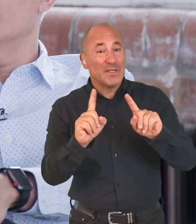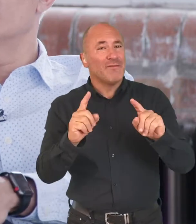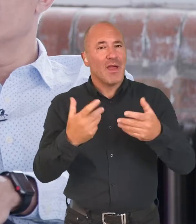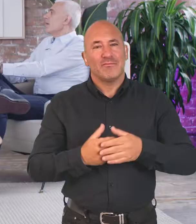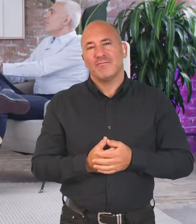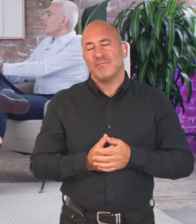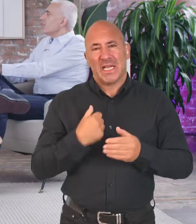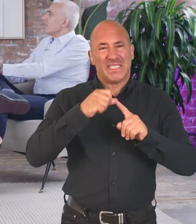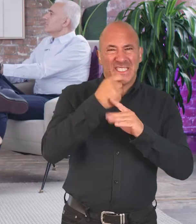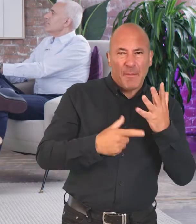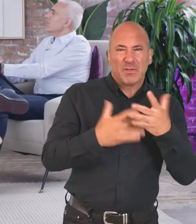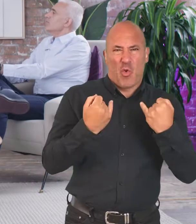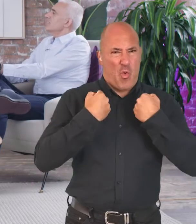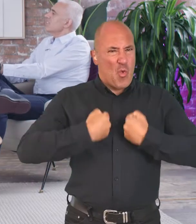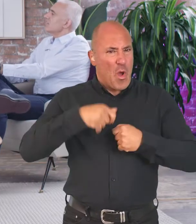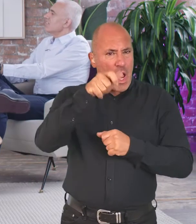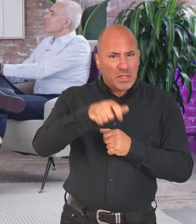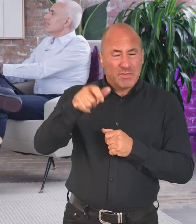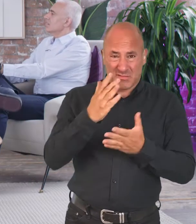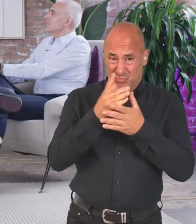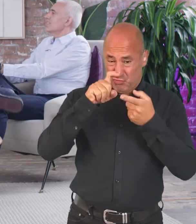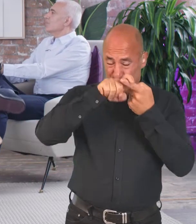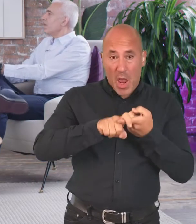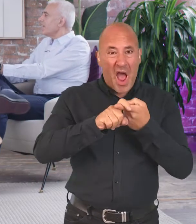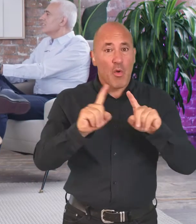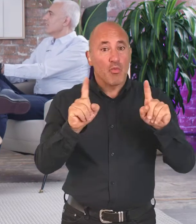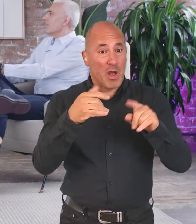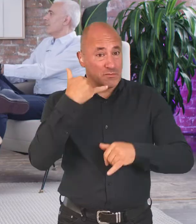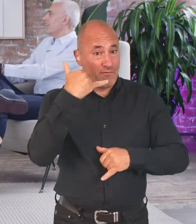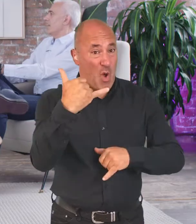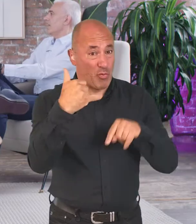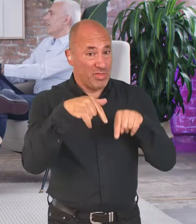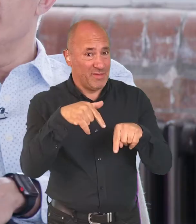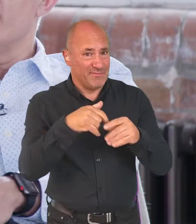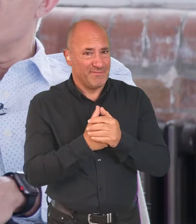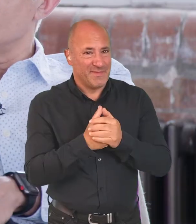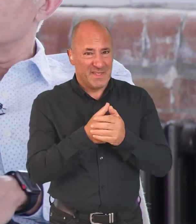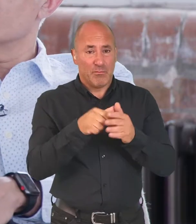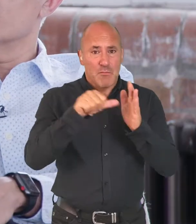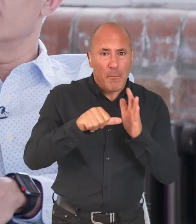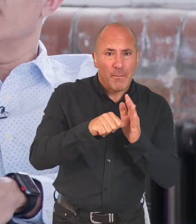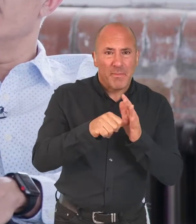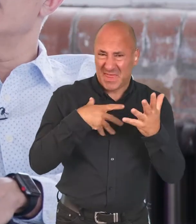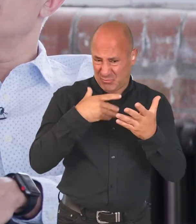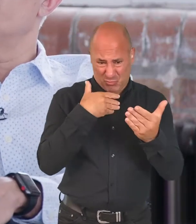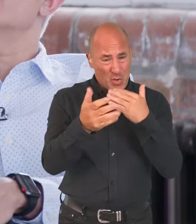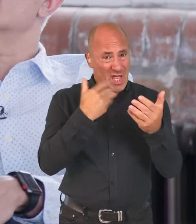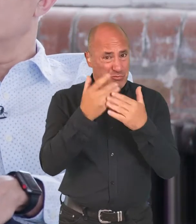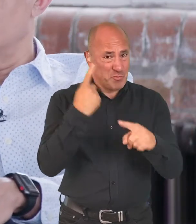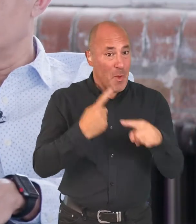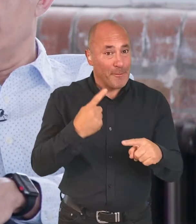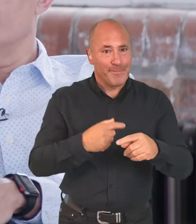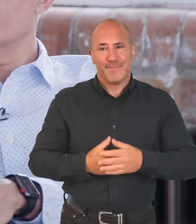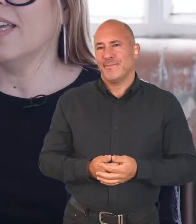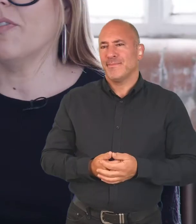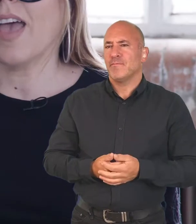need it most. Many of our disabled and seriously ill customers are dependent on their landline. If it is faulty, they need it fixed